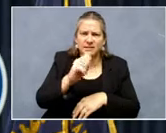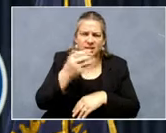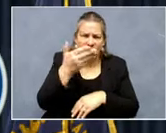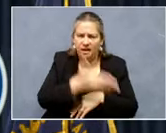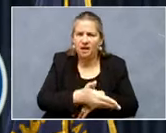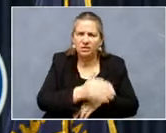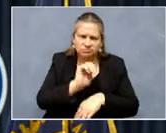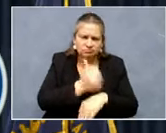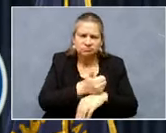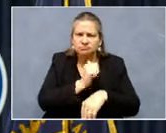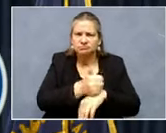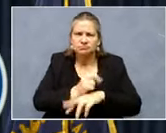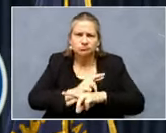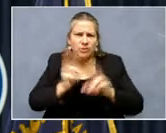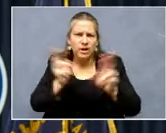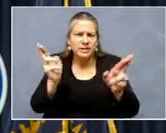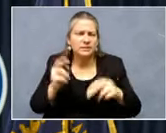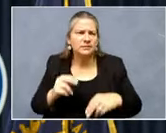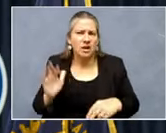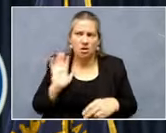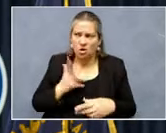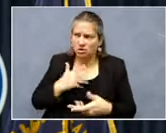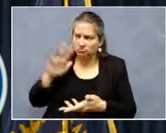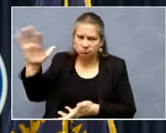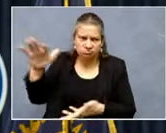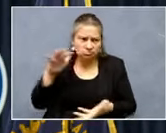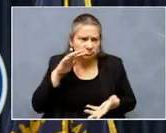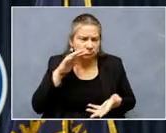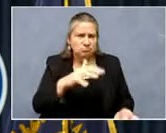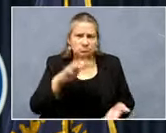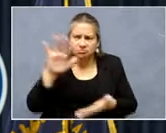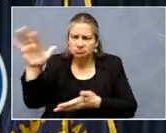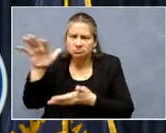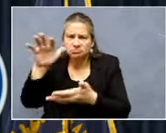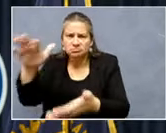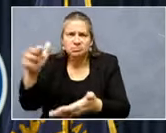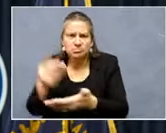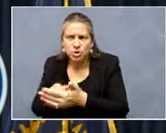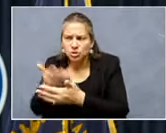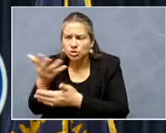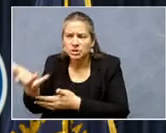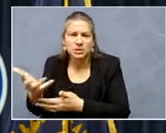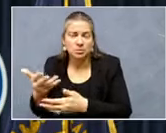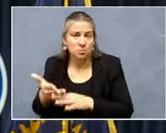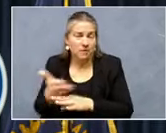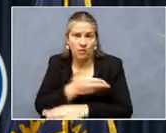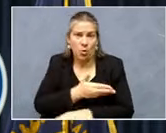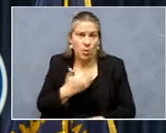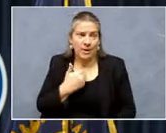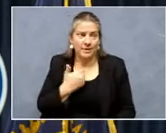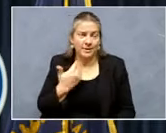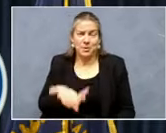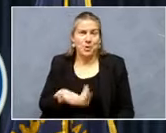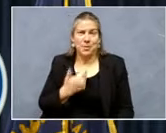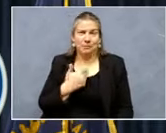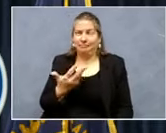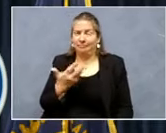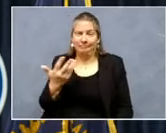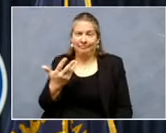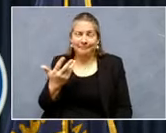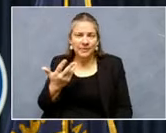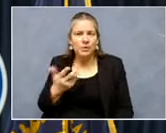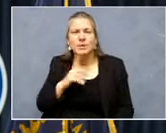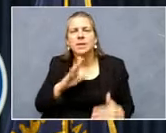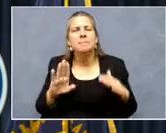for our stockpile, uh, go ahead and purchase some things that we didn't previously have runs on, you know, very basic,